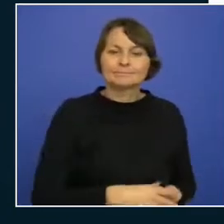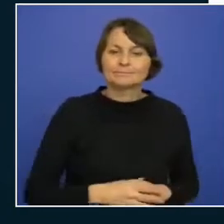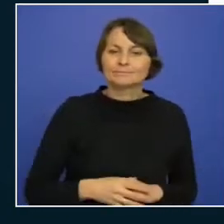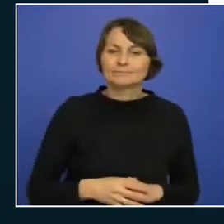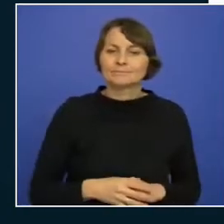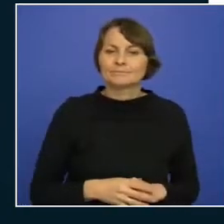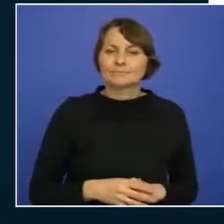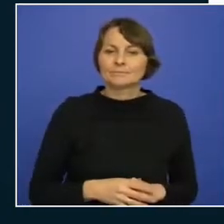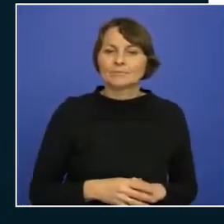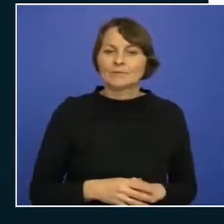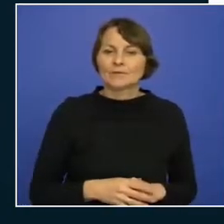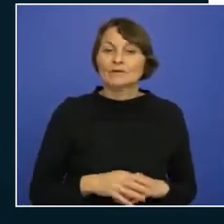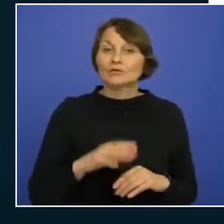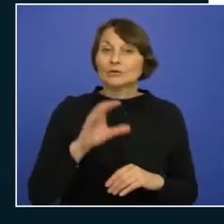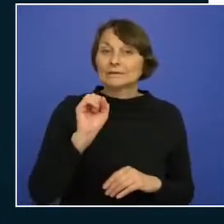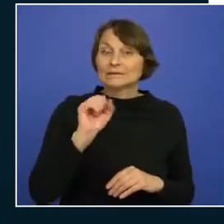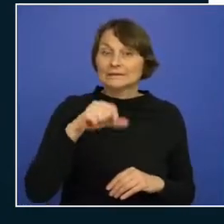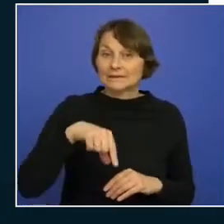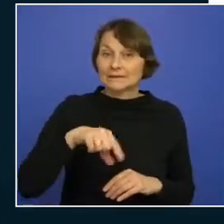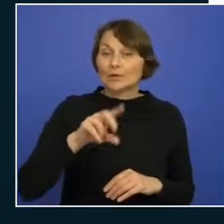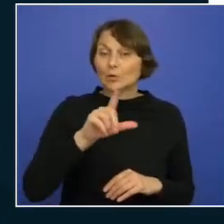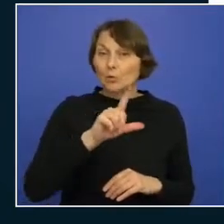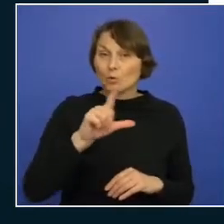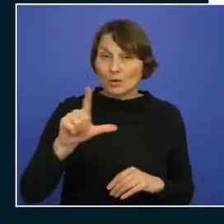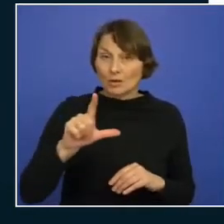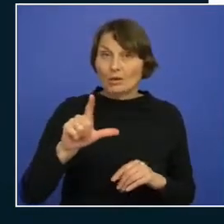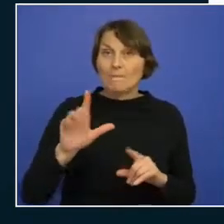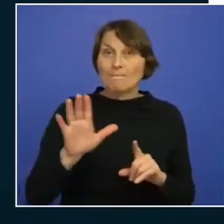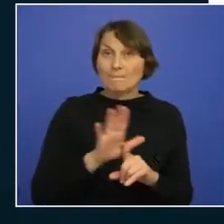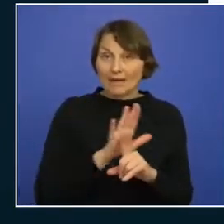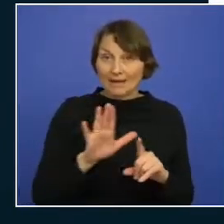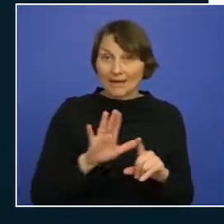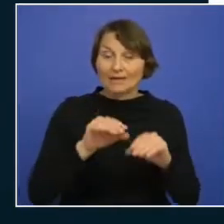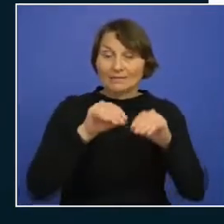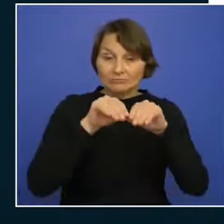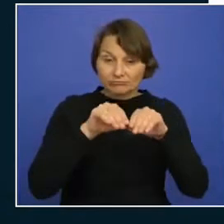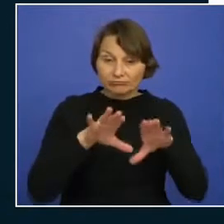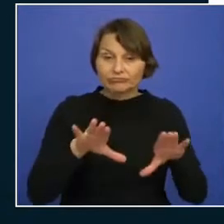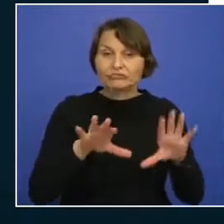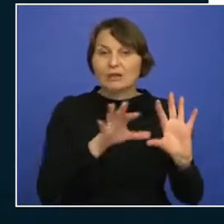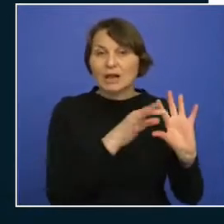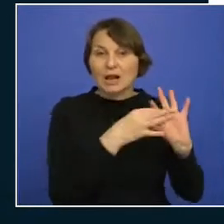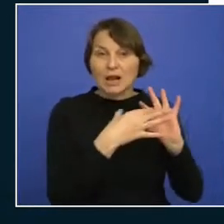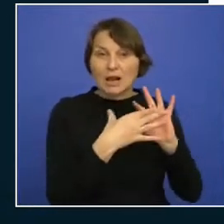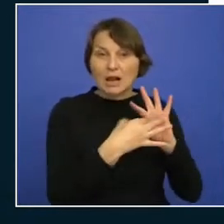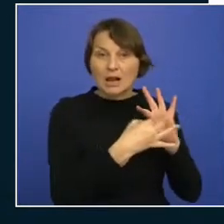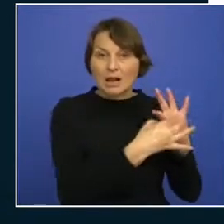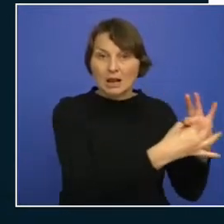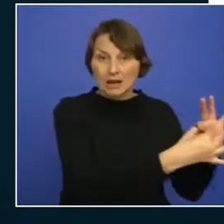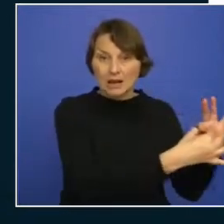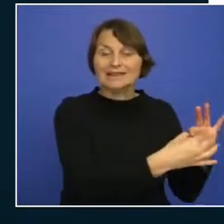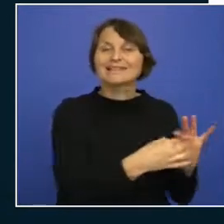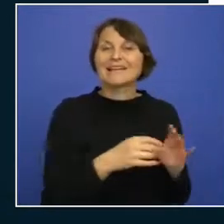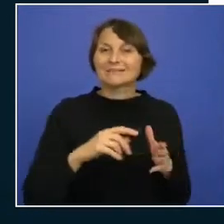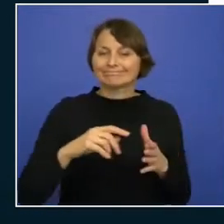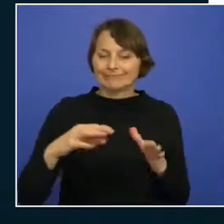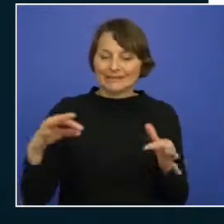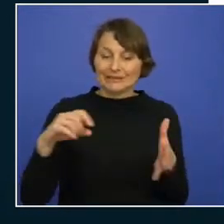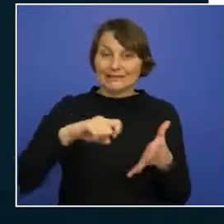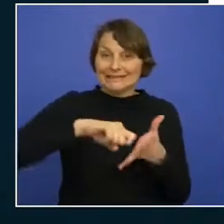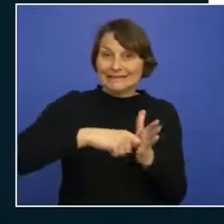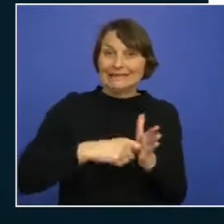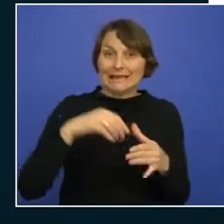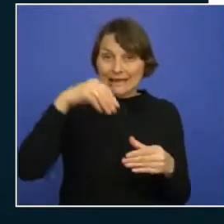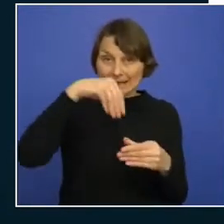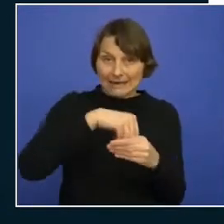the SQL back-end I'll put the connection string inside the key vault and during the same deployment the